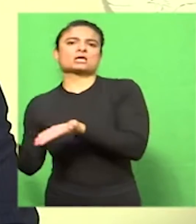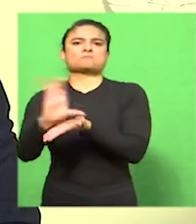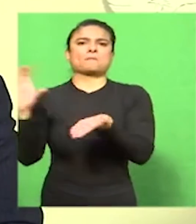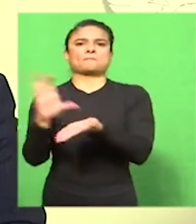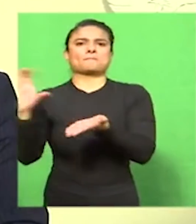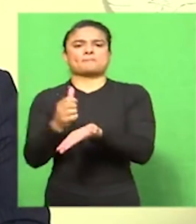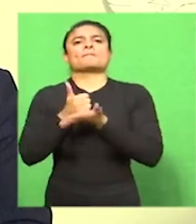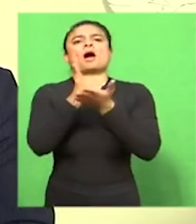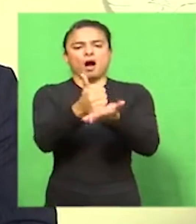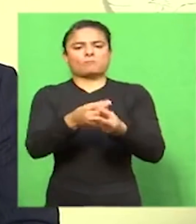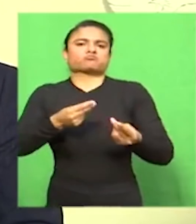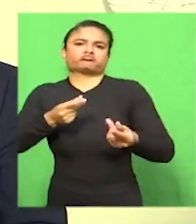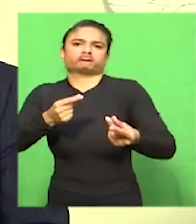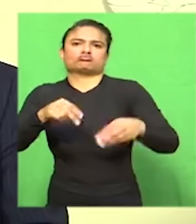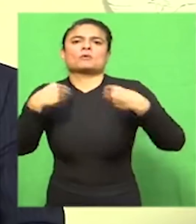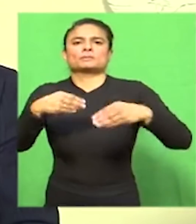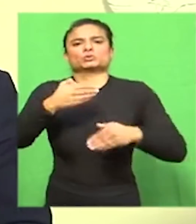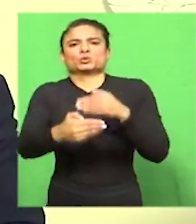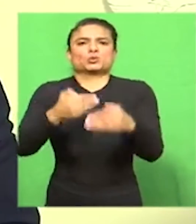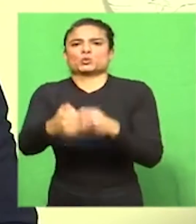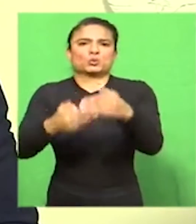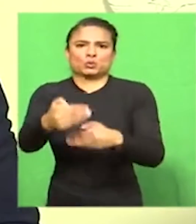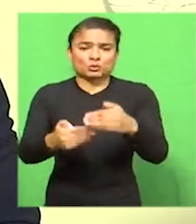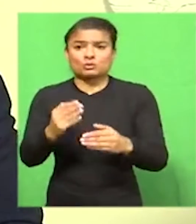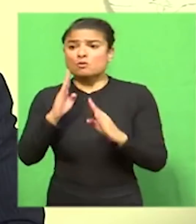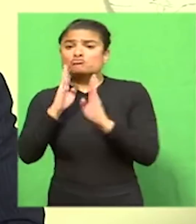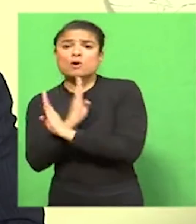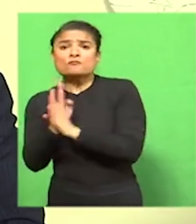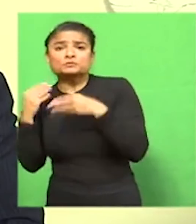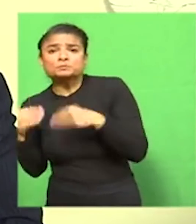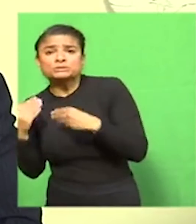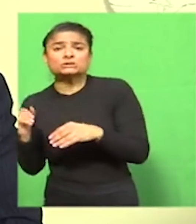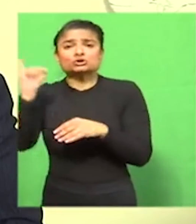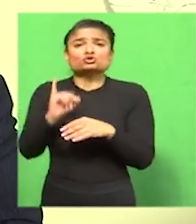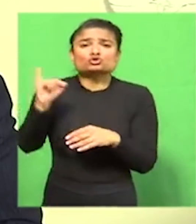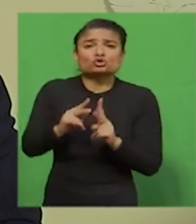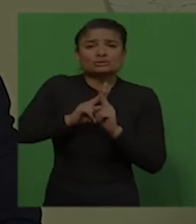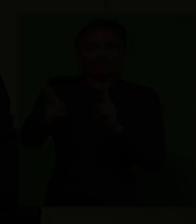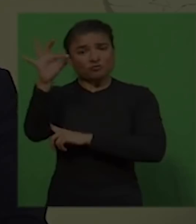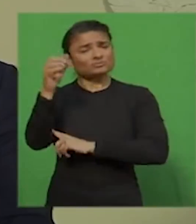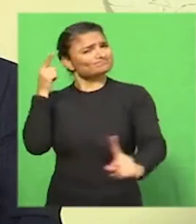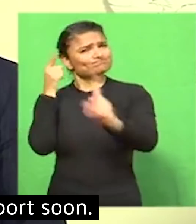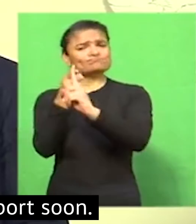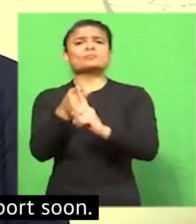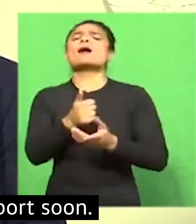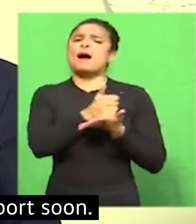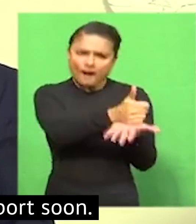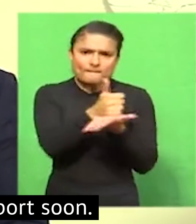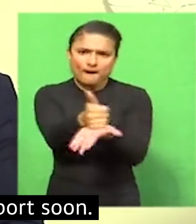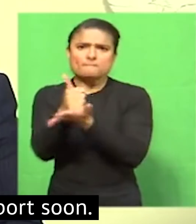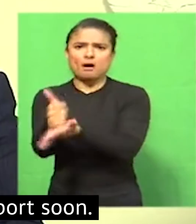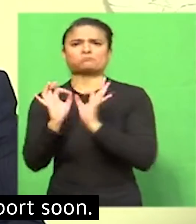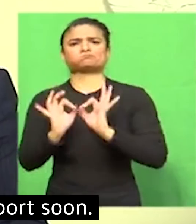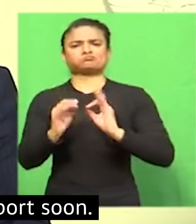private insurance companies to ensure that assessments are completed without delay. We are therefore working